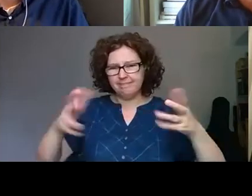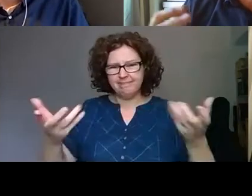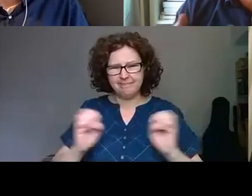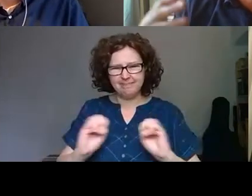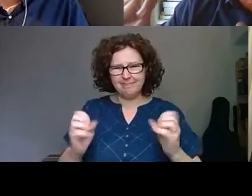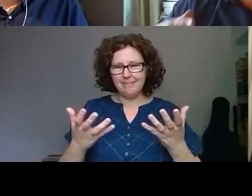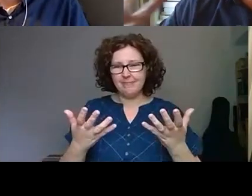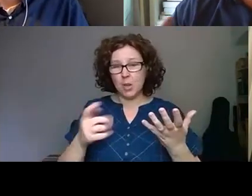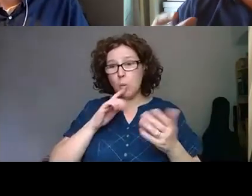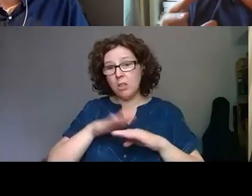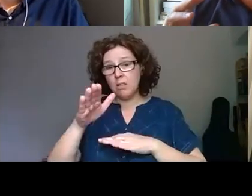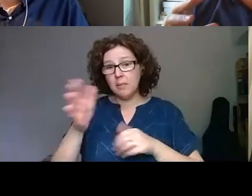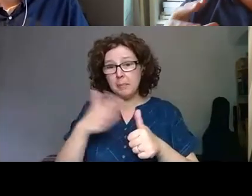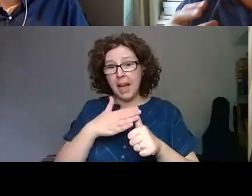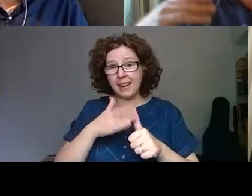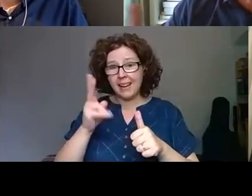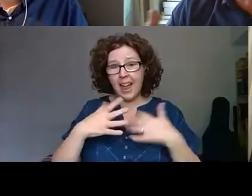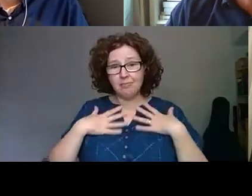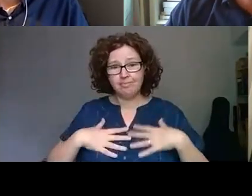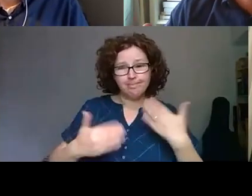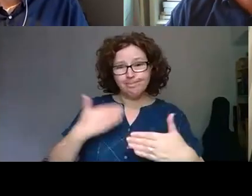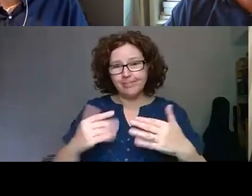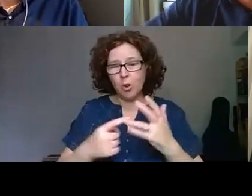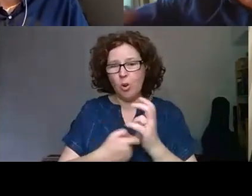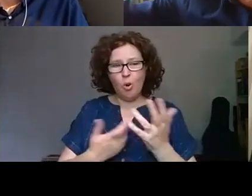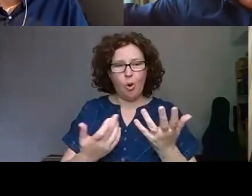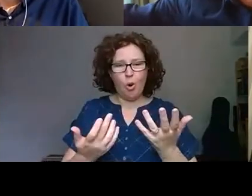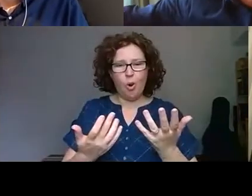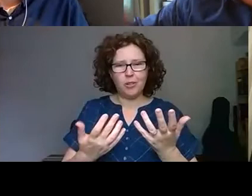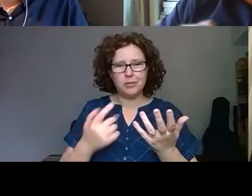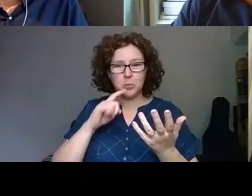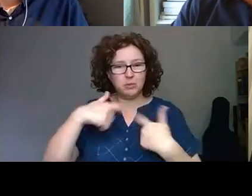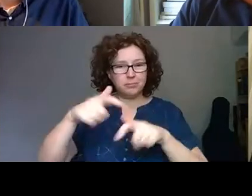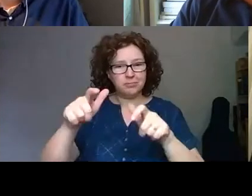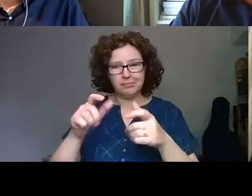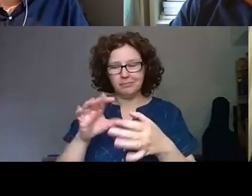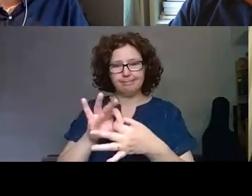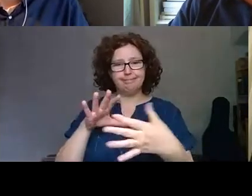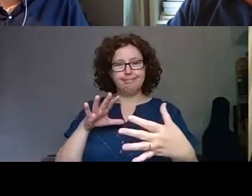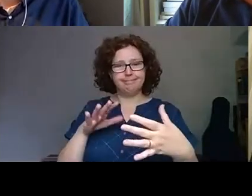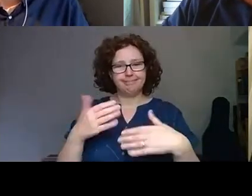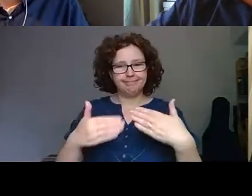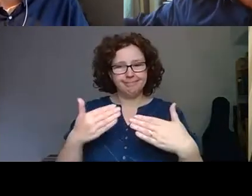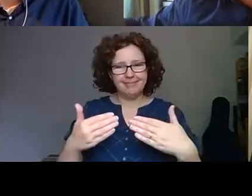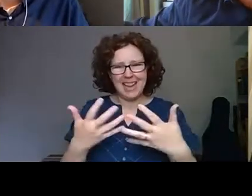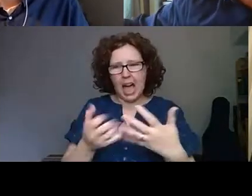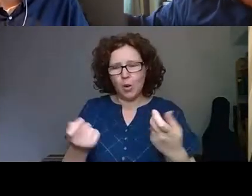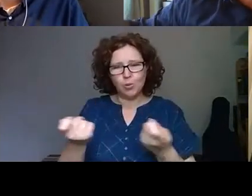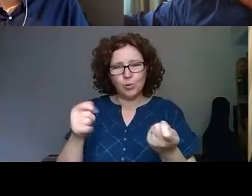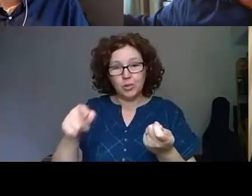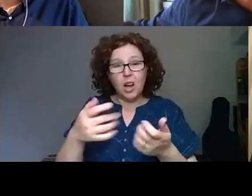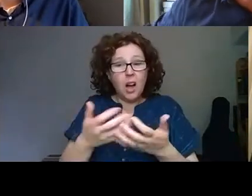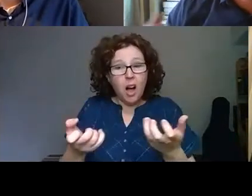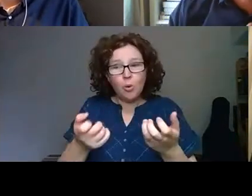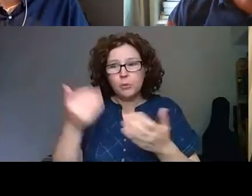come back together, or will there be things where we can harness that distribution, that way of being a distributed network